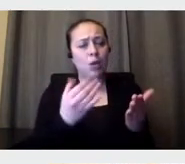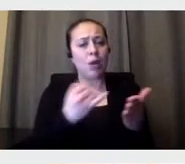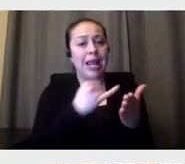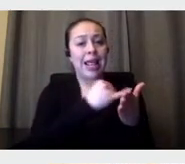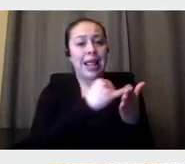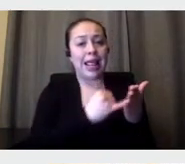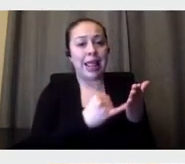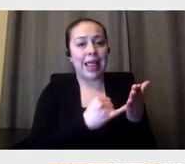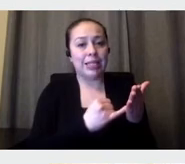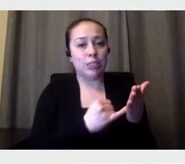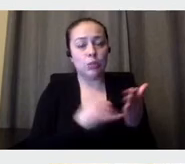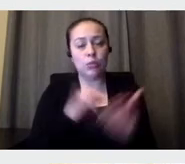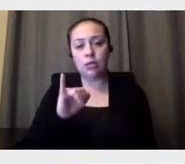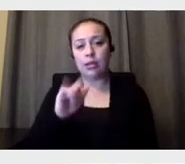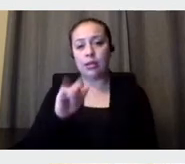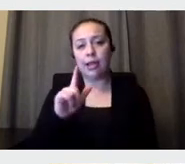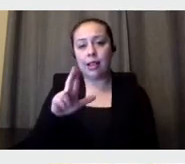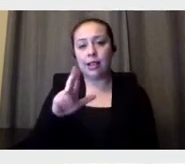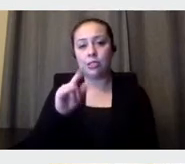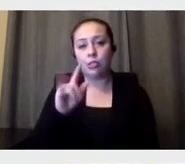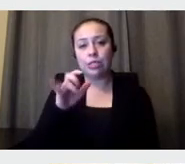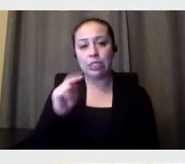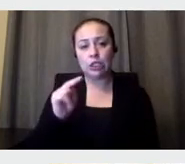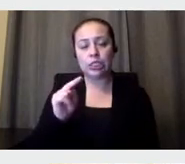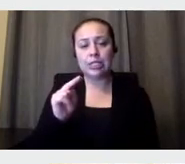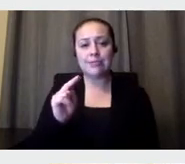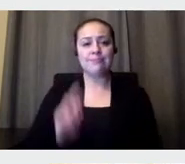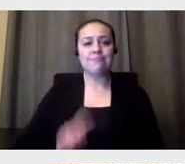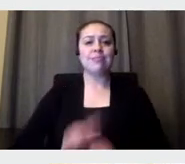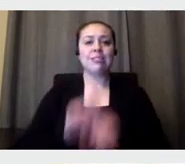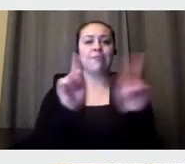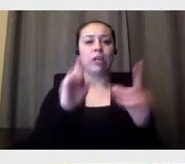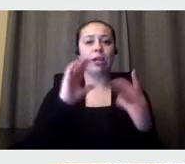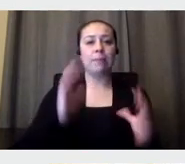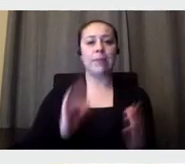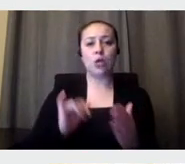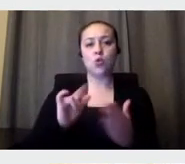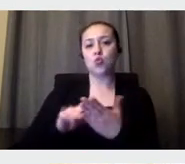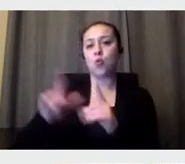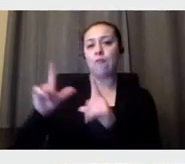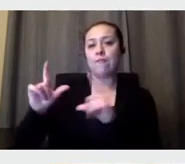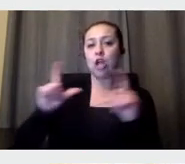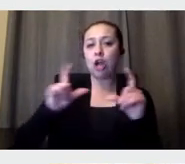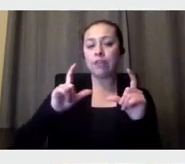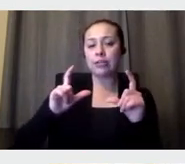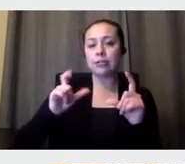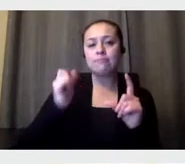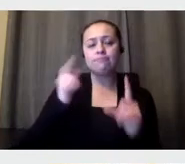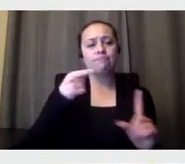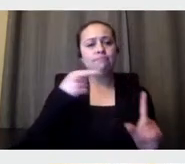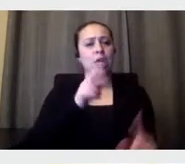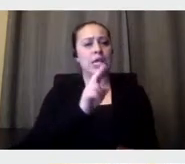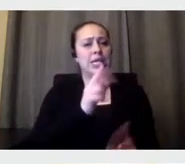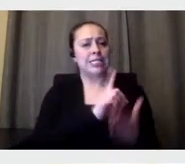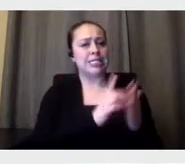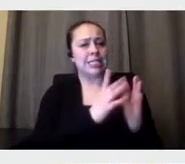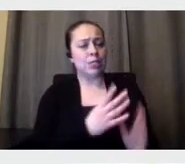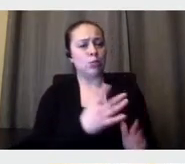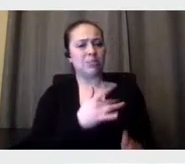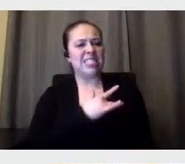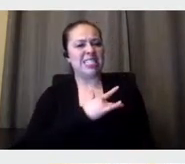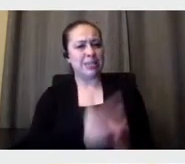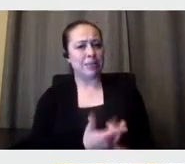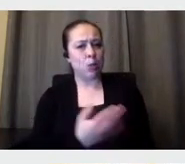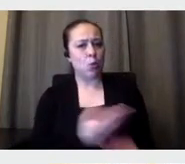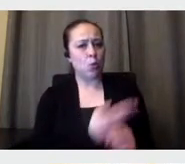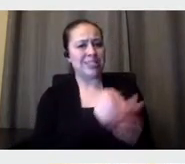different, um, hierarchy than photography. Designers here in Uruguay design mainly with, with illustration. I'm, I'm not from that,